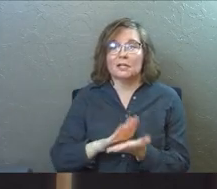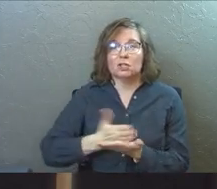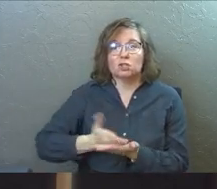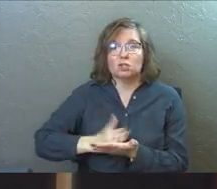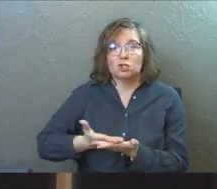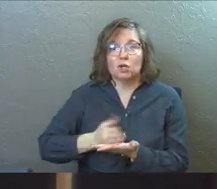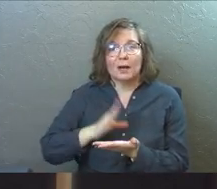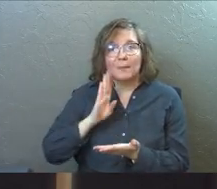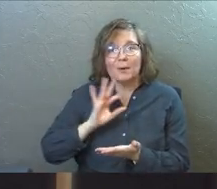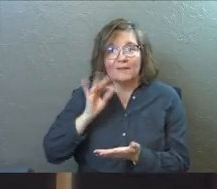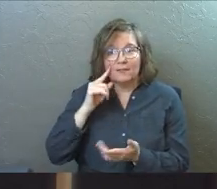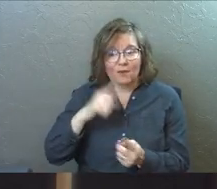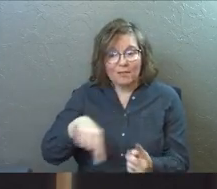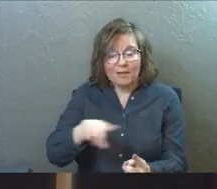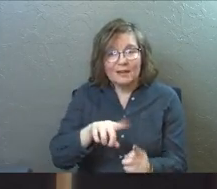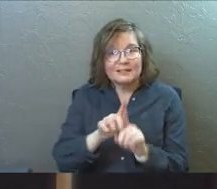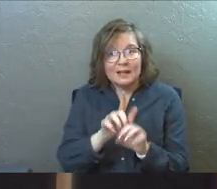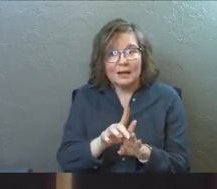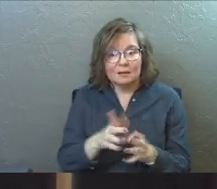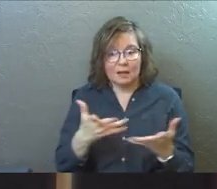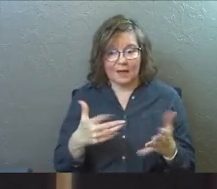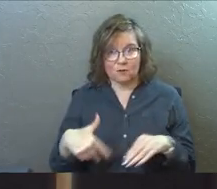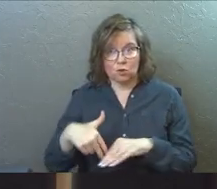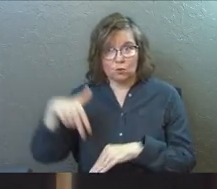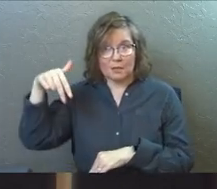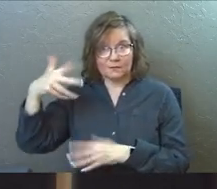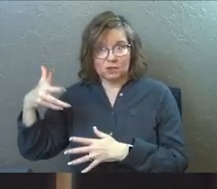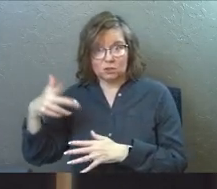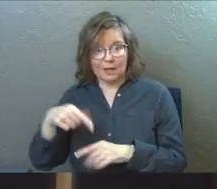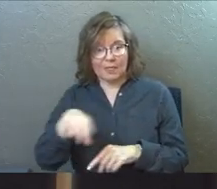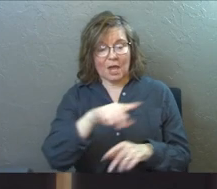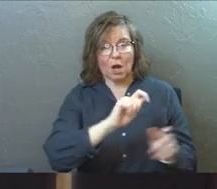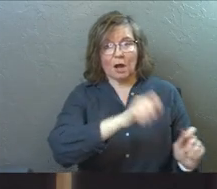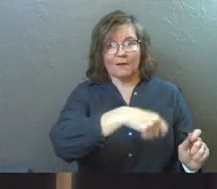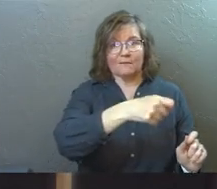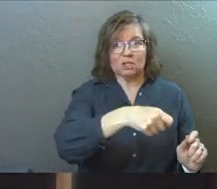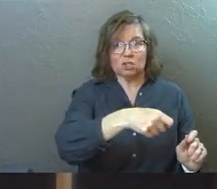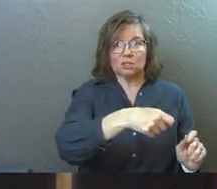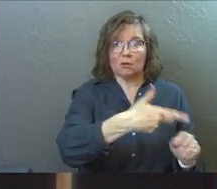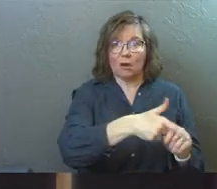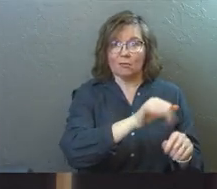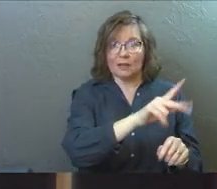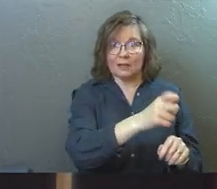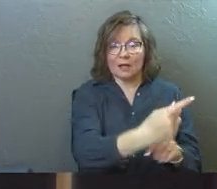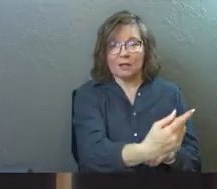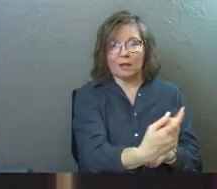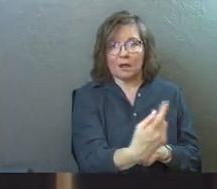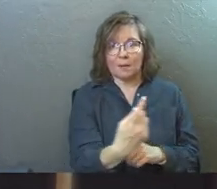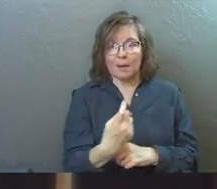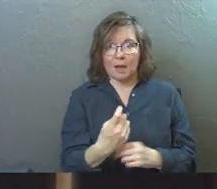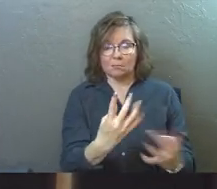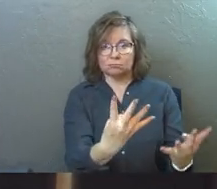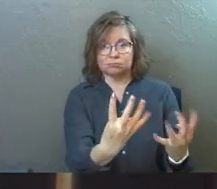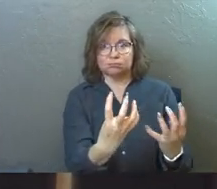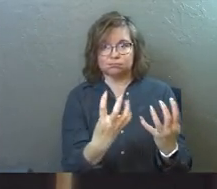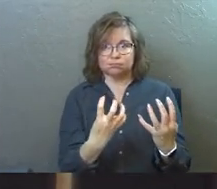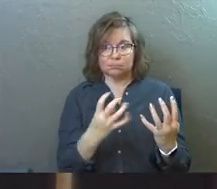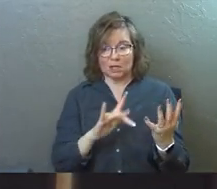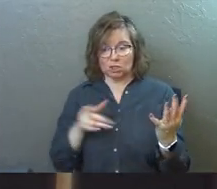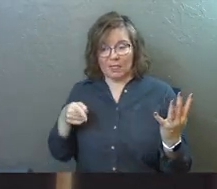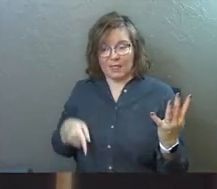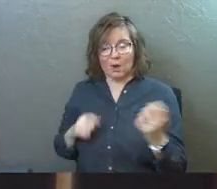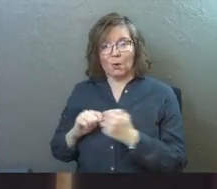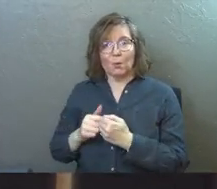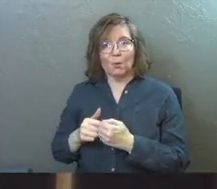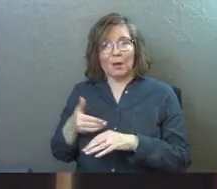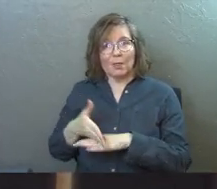for the disciples. It's the scene after the resurrection and they're all out fishing on the lake and they come back to the shore. And Jesus is already there